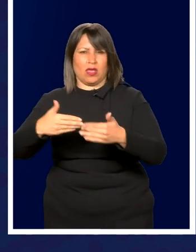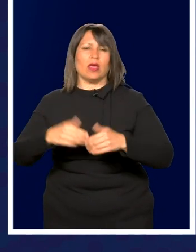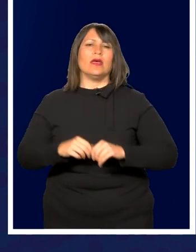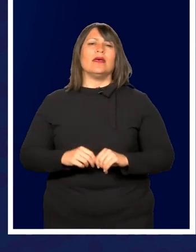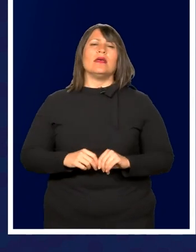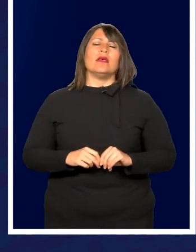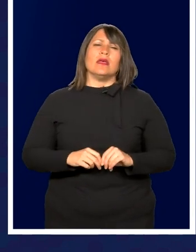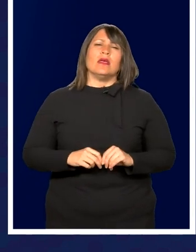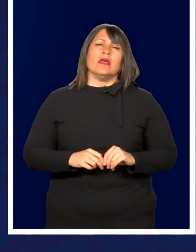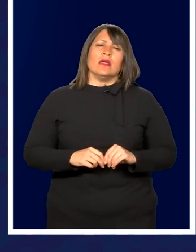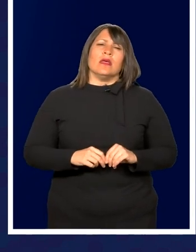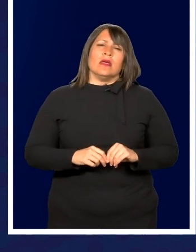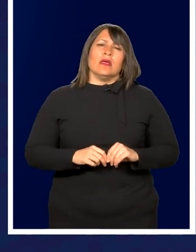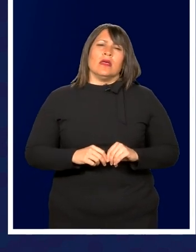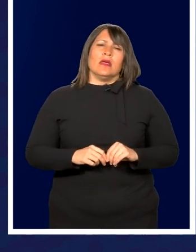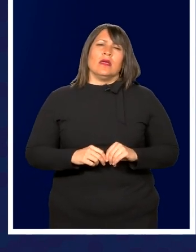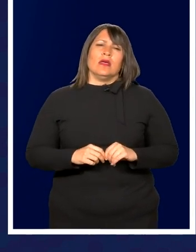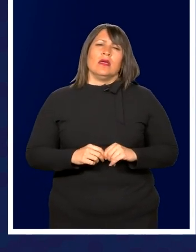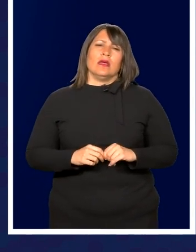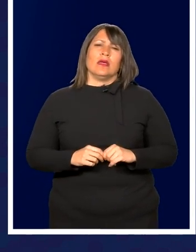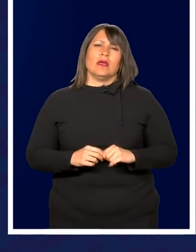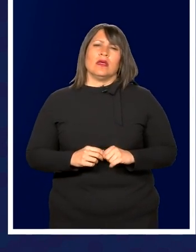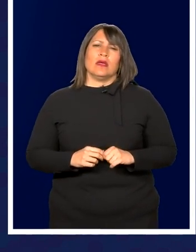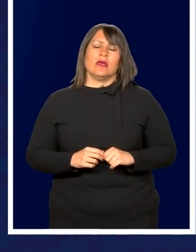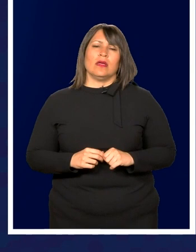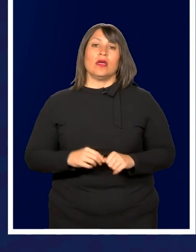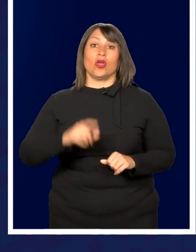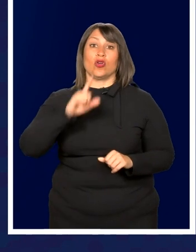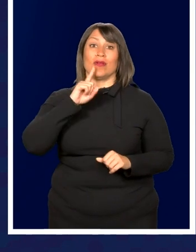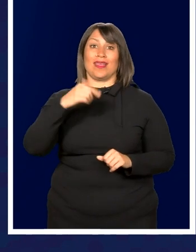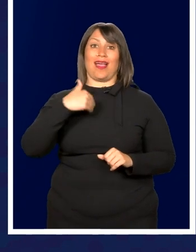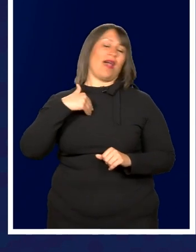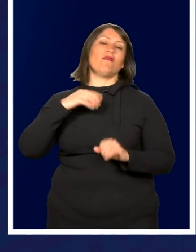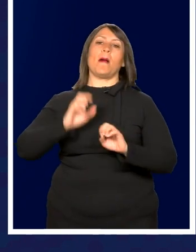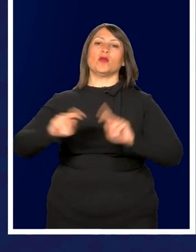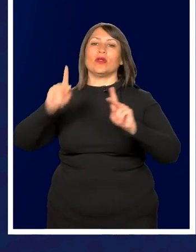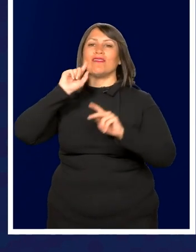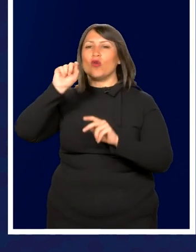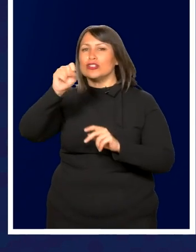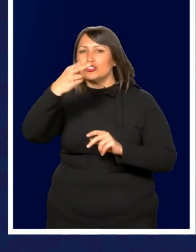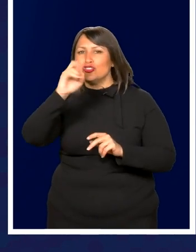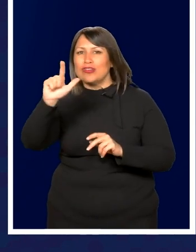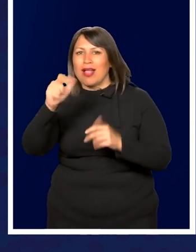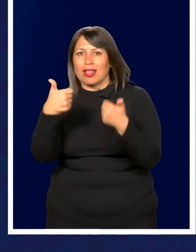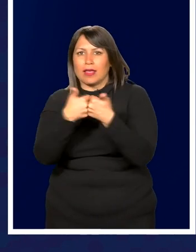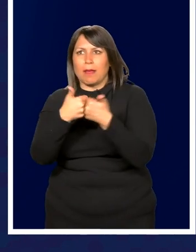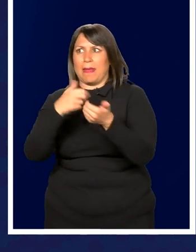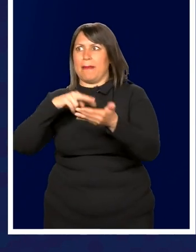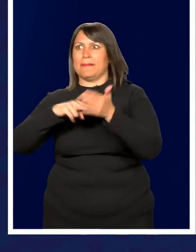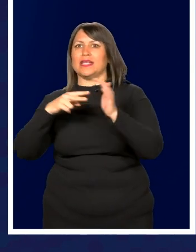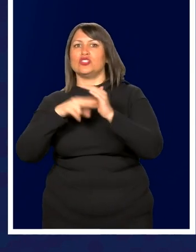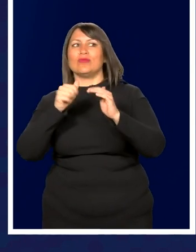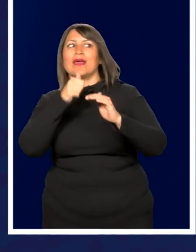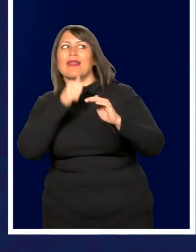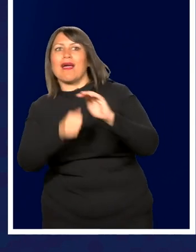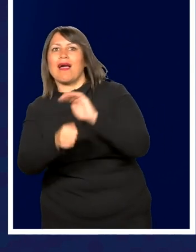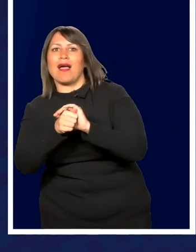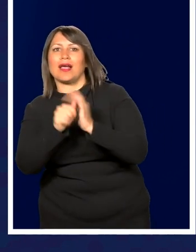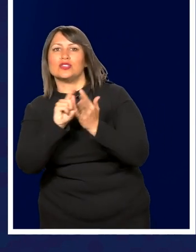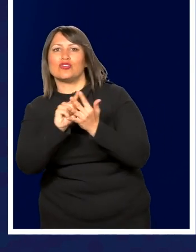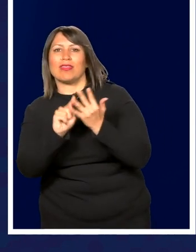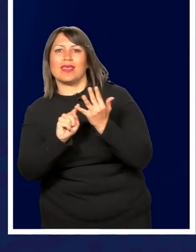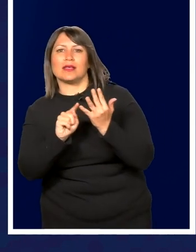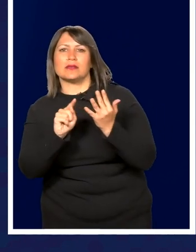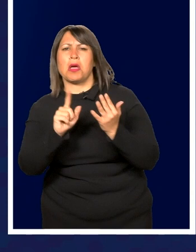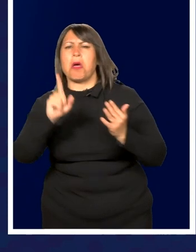I, it's kind of like, it gives an opportunity for a shell game to hide certain things and